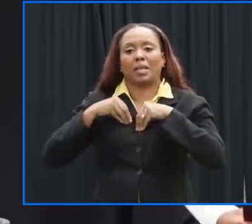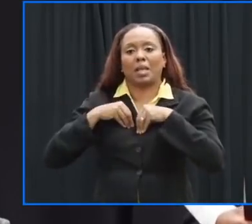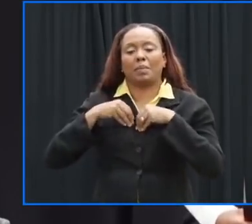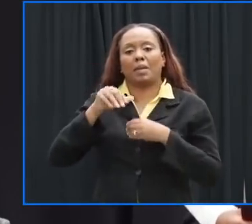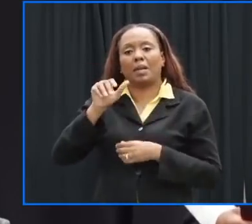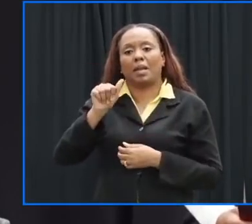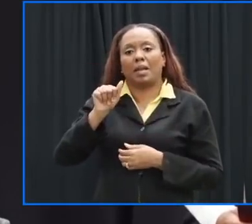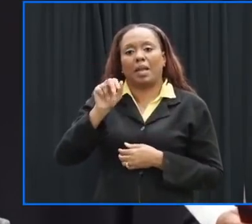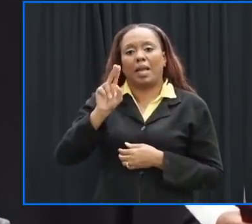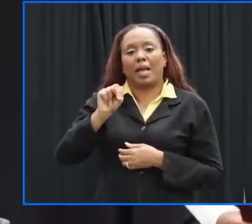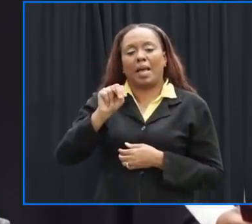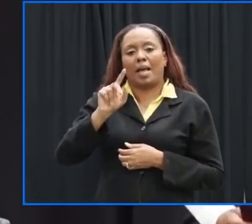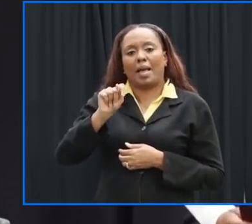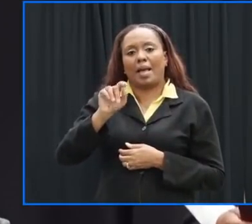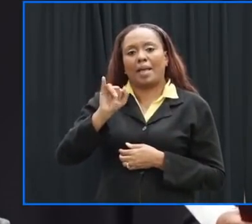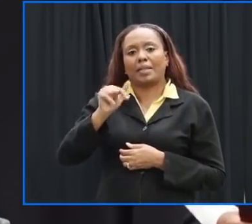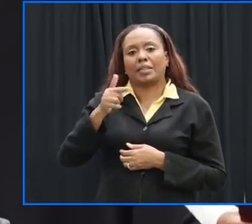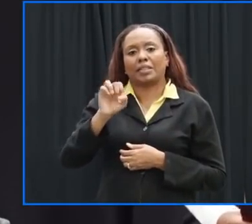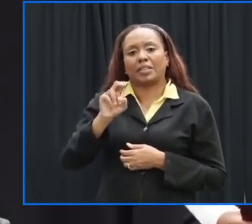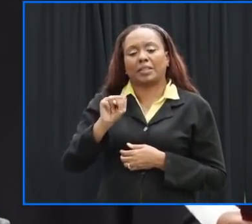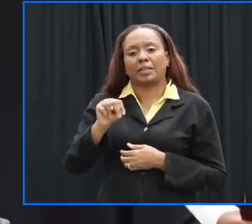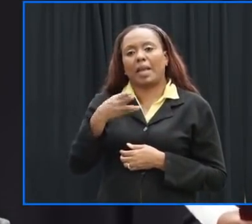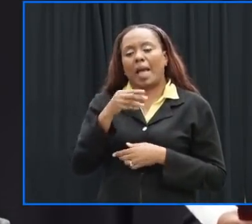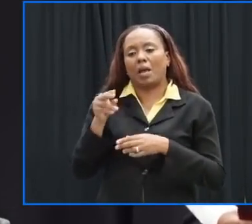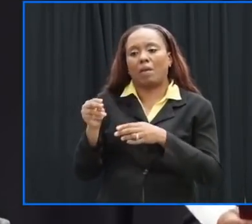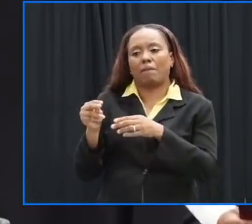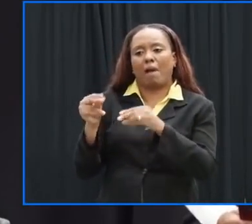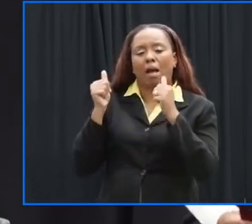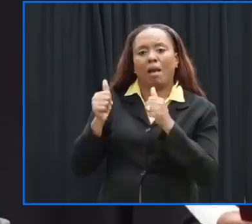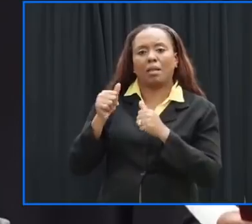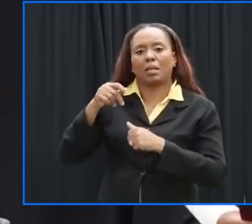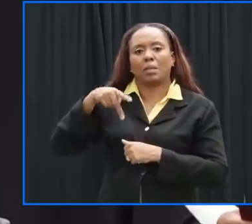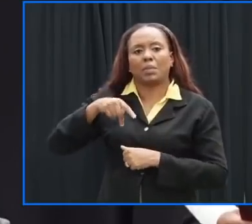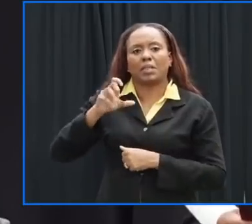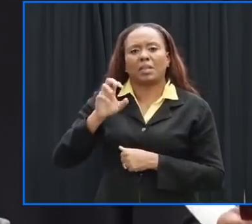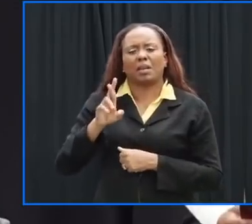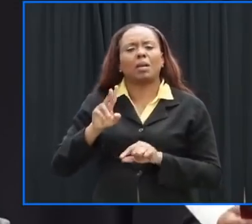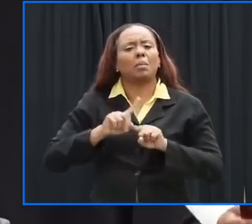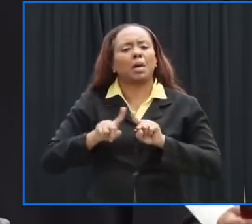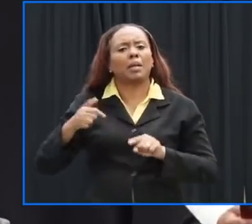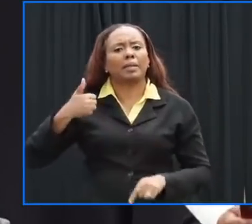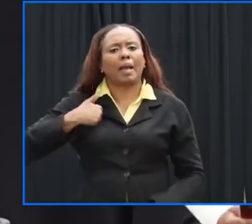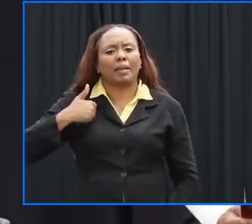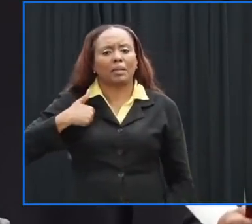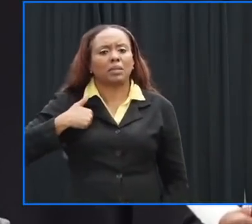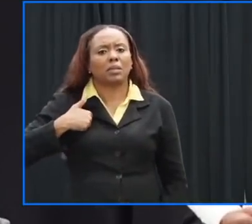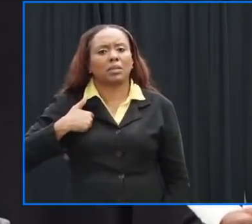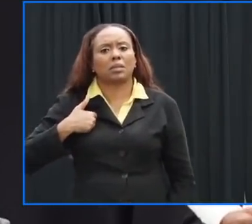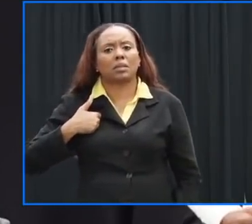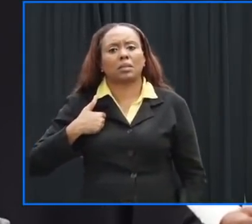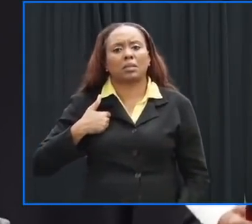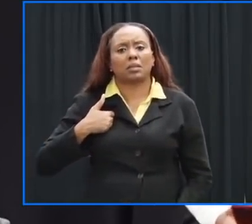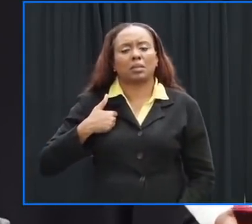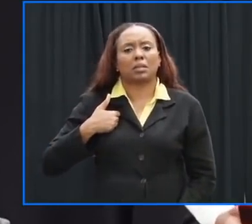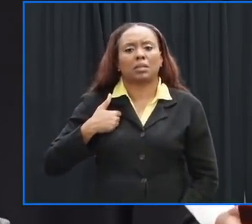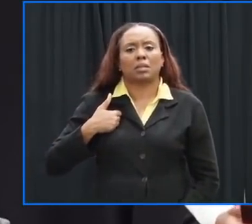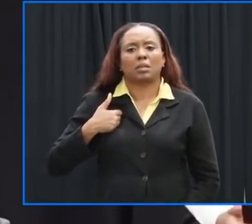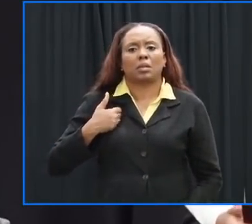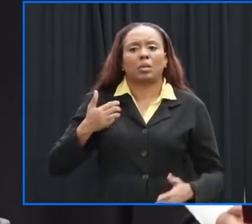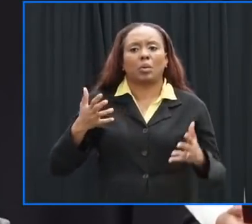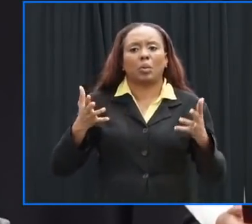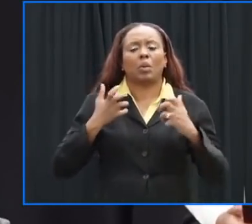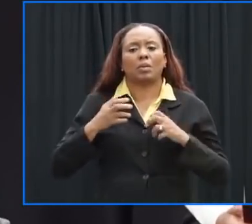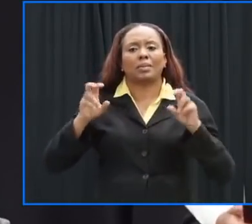rapid pcr but there are some countries i believe canada is the main one now that requires